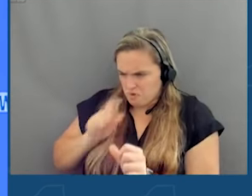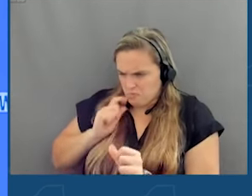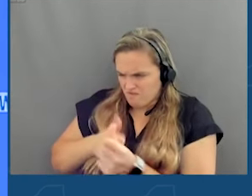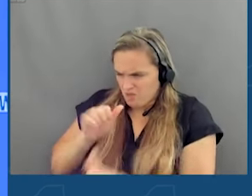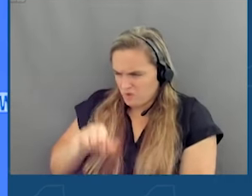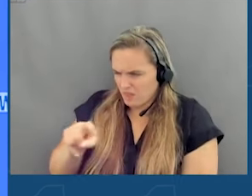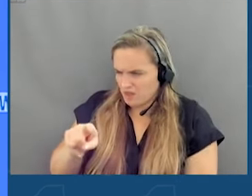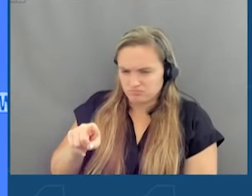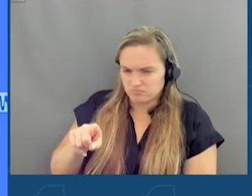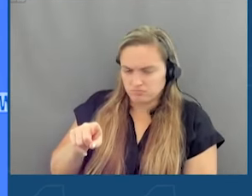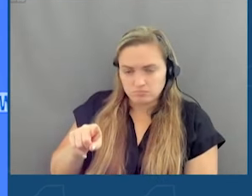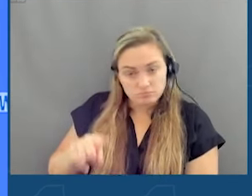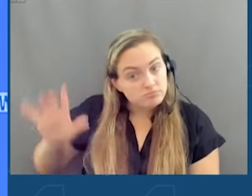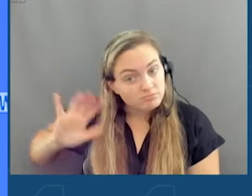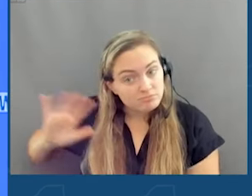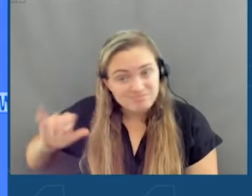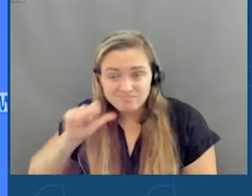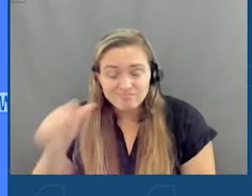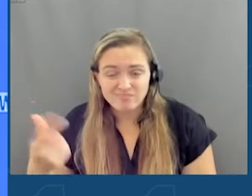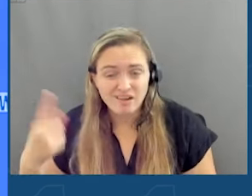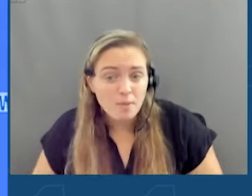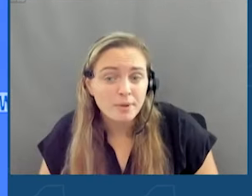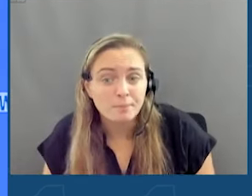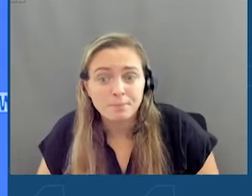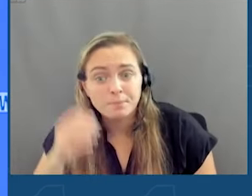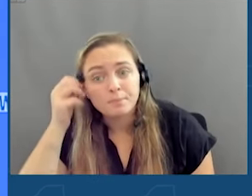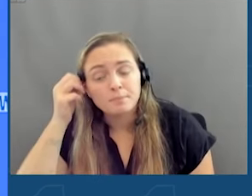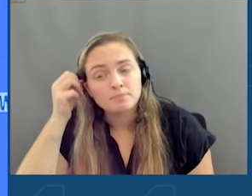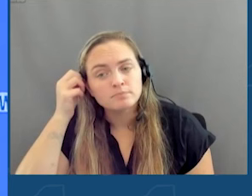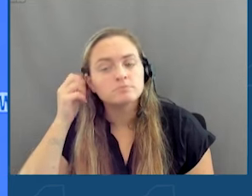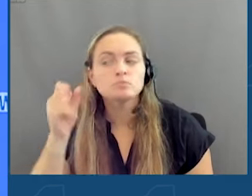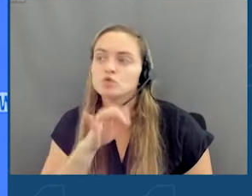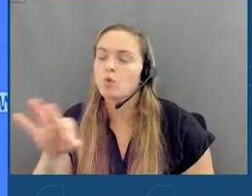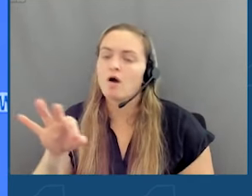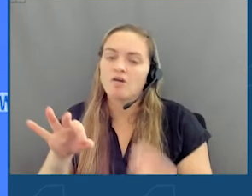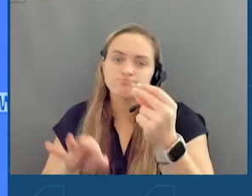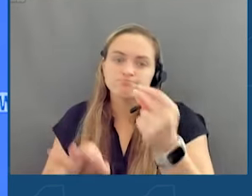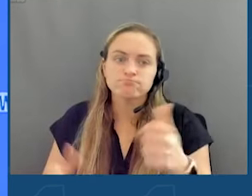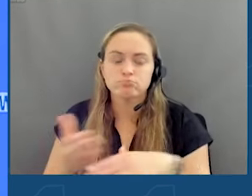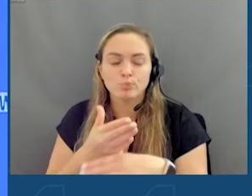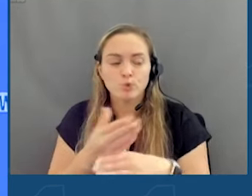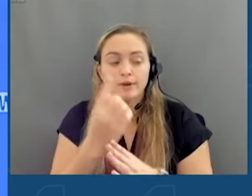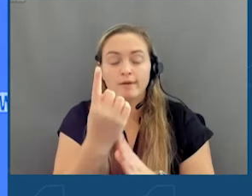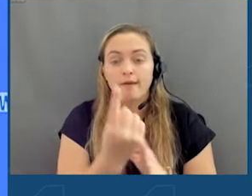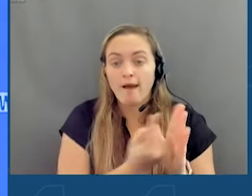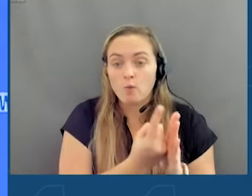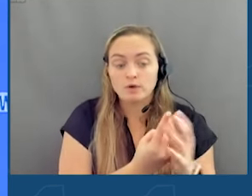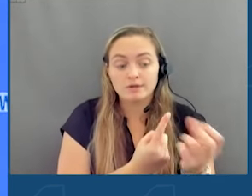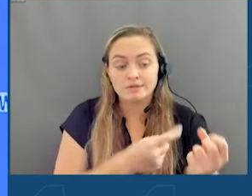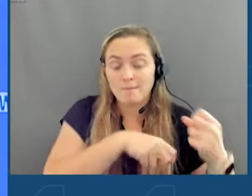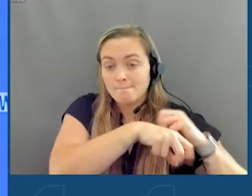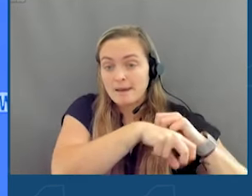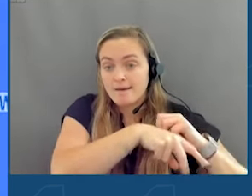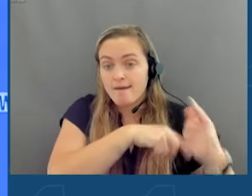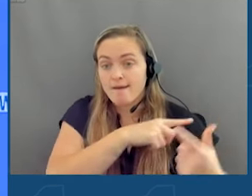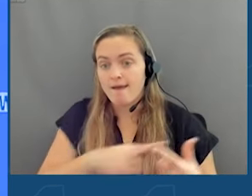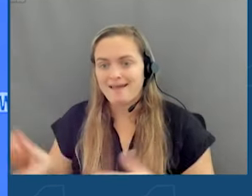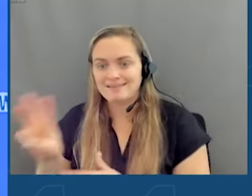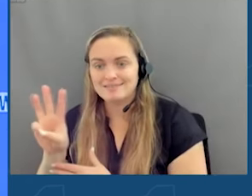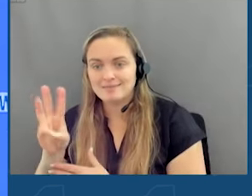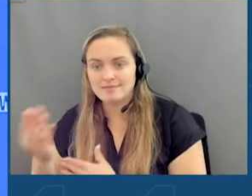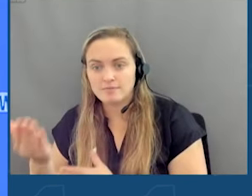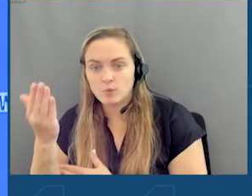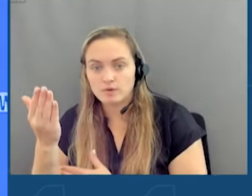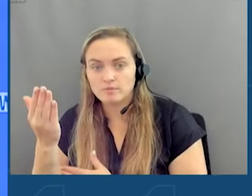This legislation also turns notifications off overnight for young users between the hours of midnight and 6 a.m. This is the